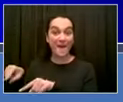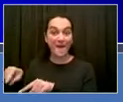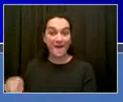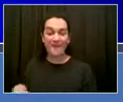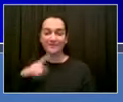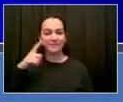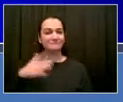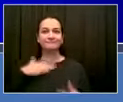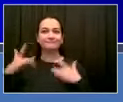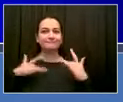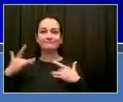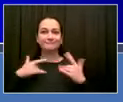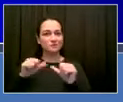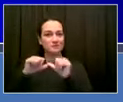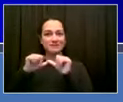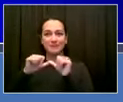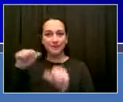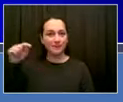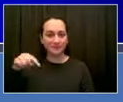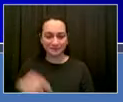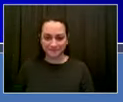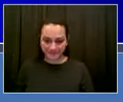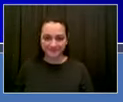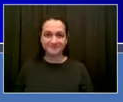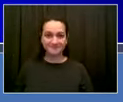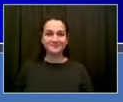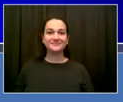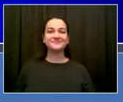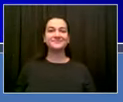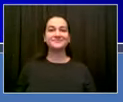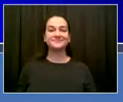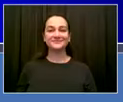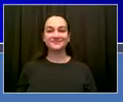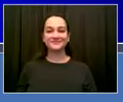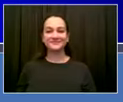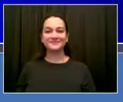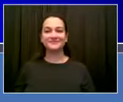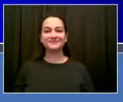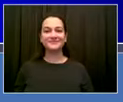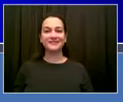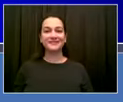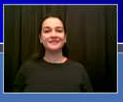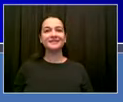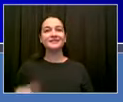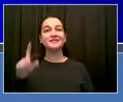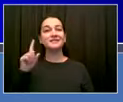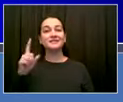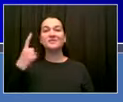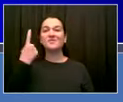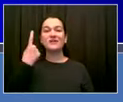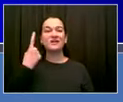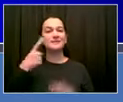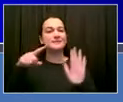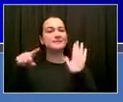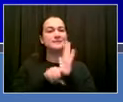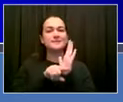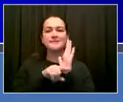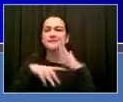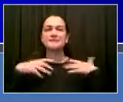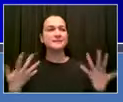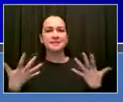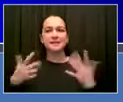What's not so easy? Getting run support for Jacob deGrom. This continues to be a deeply troubling issue.